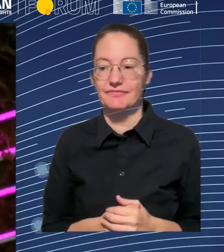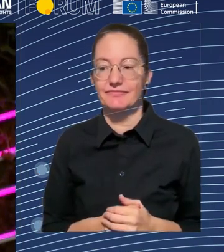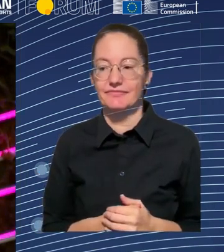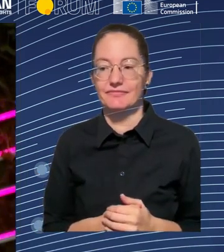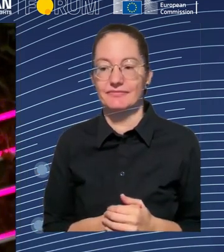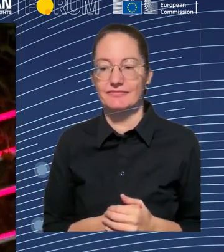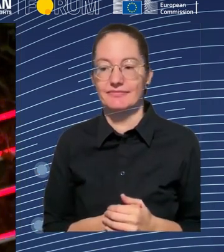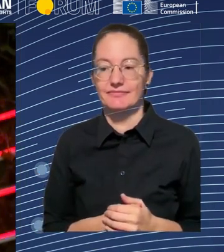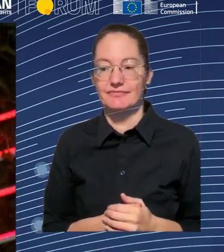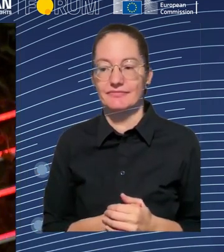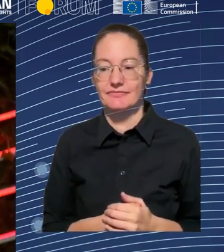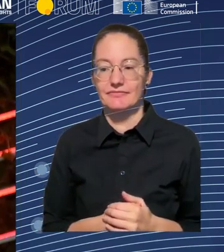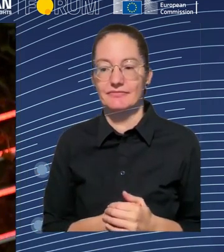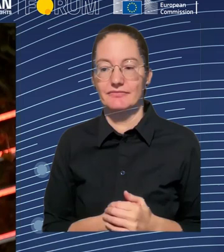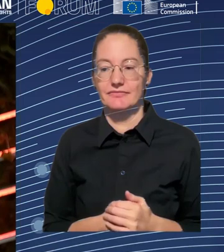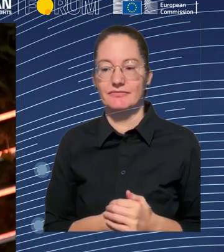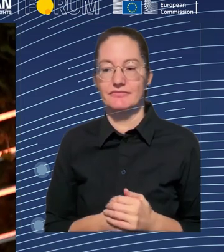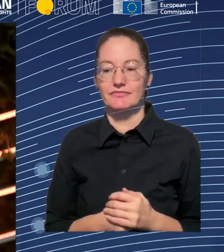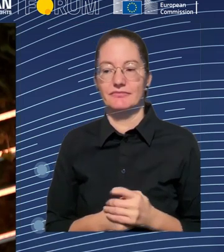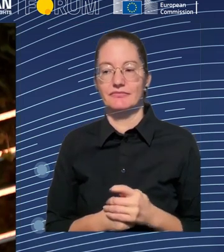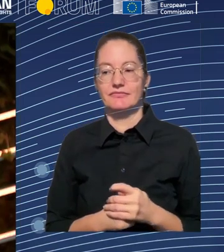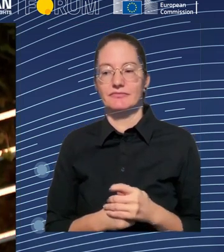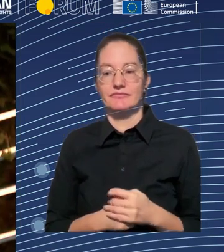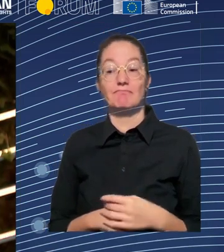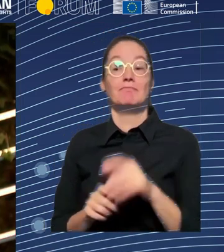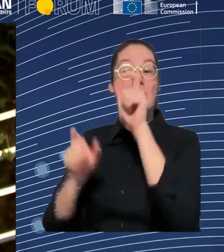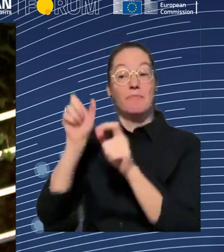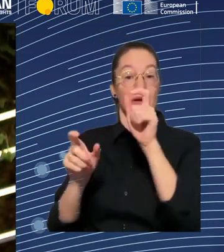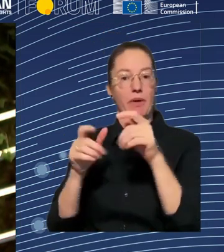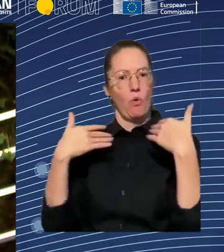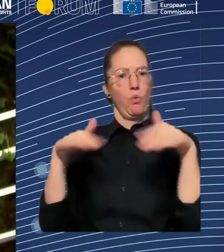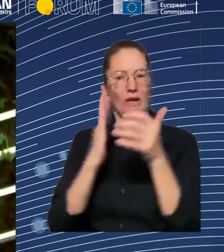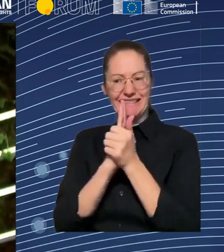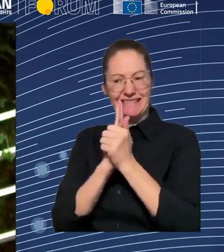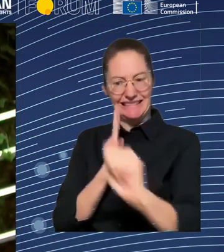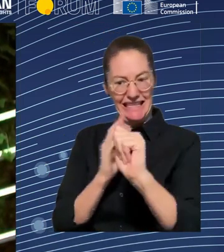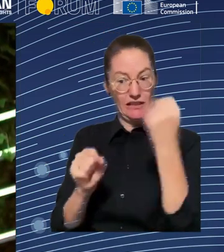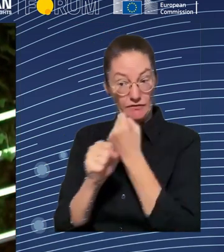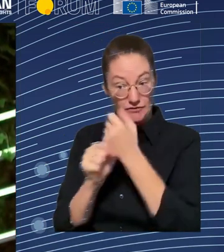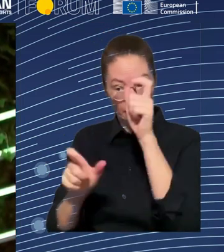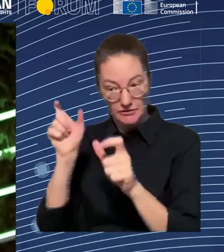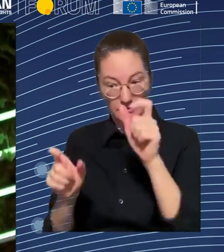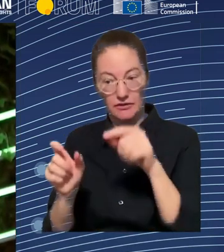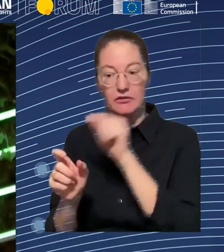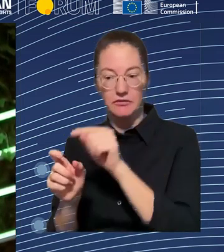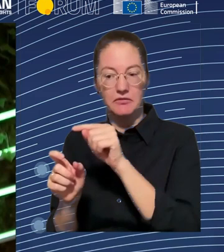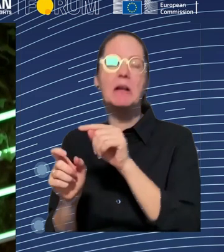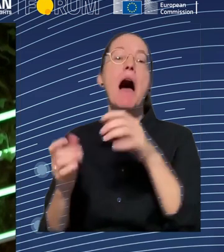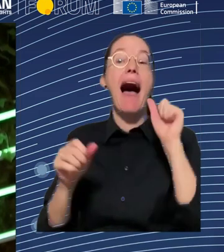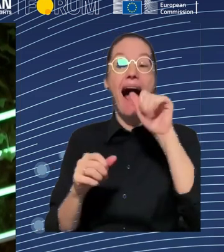their specific adoption of AI has on their workforce and their skill demands.